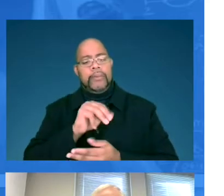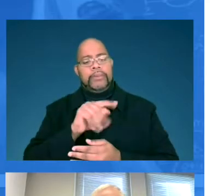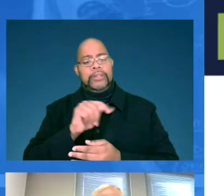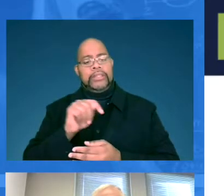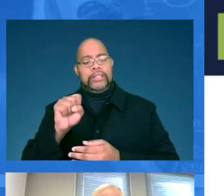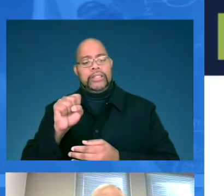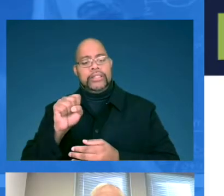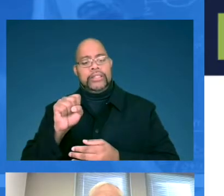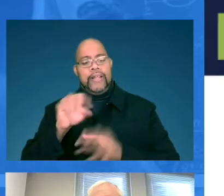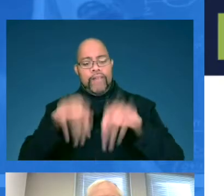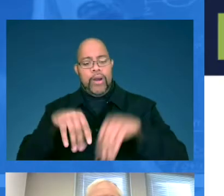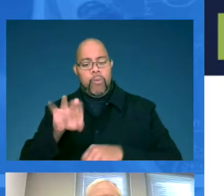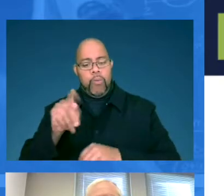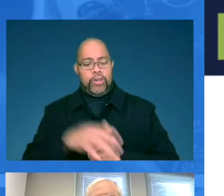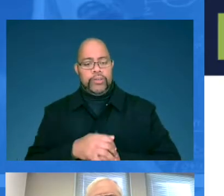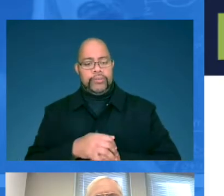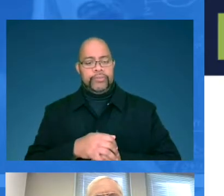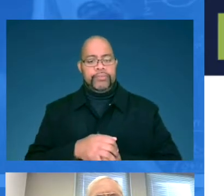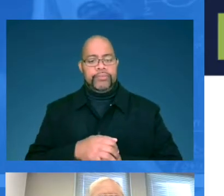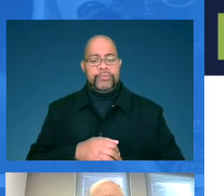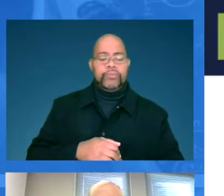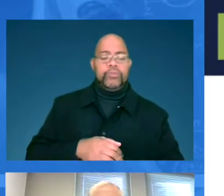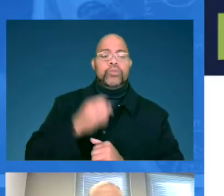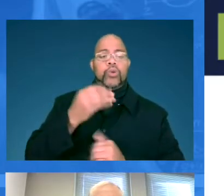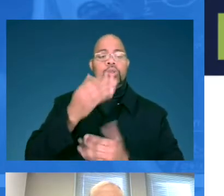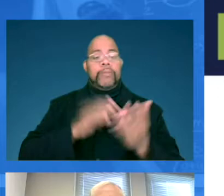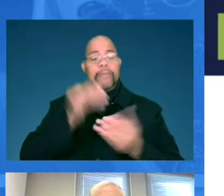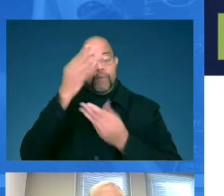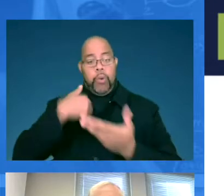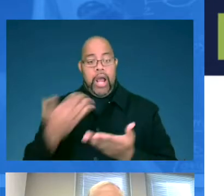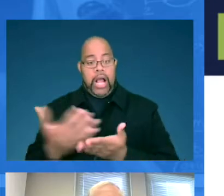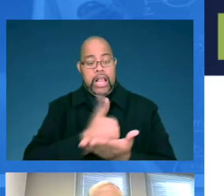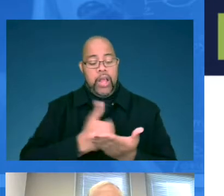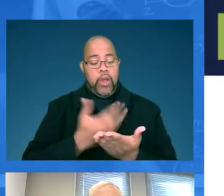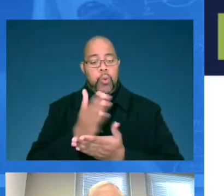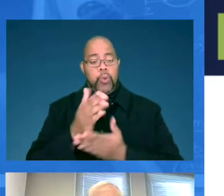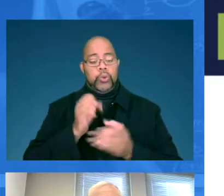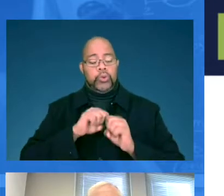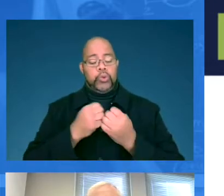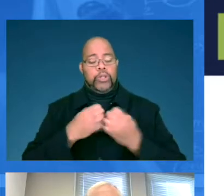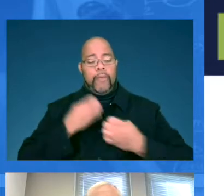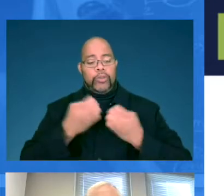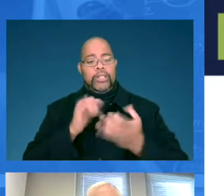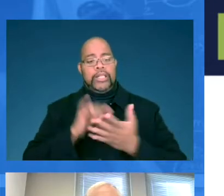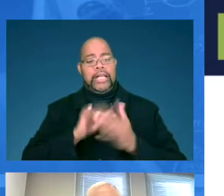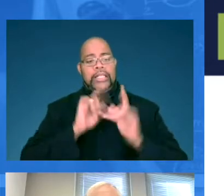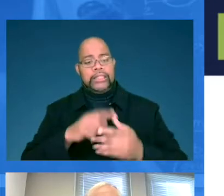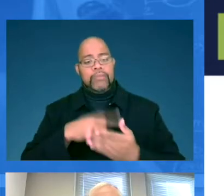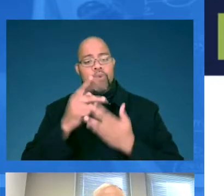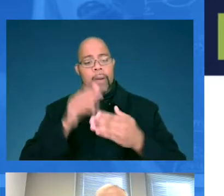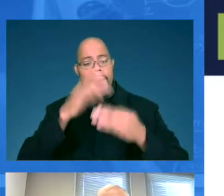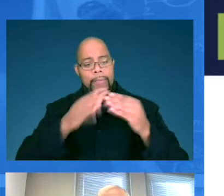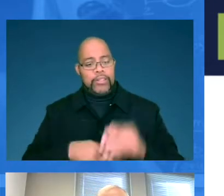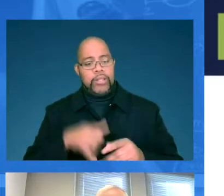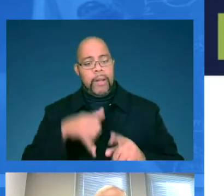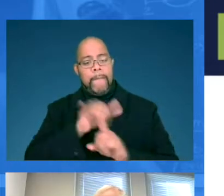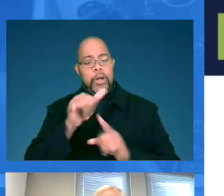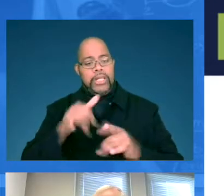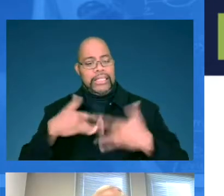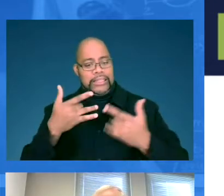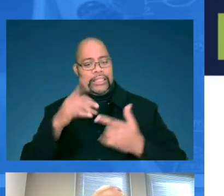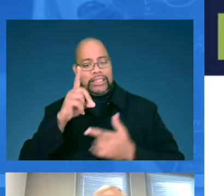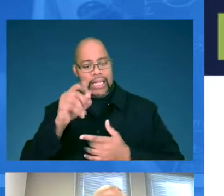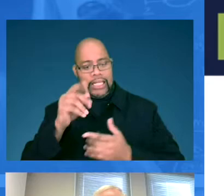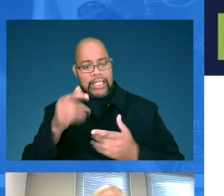do that. Some of the data we collect through social-emotional is attendance, program completers, bullying incident data, suspensions,